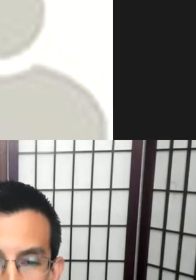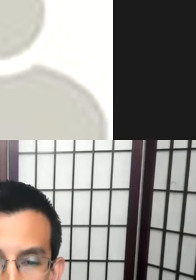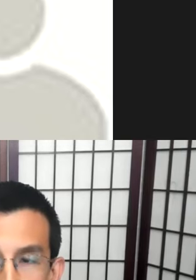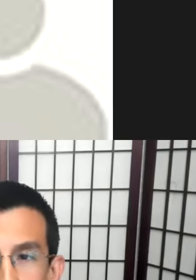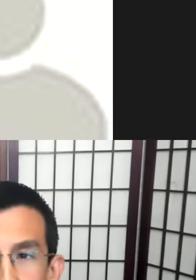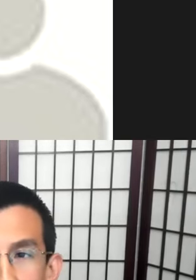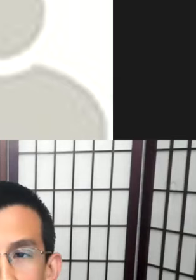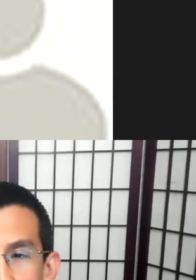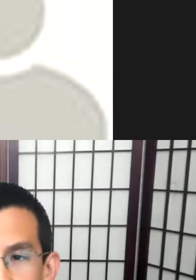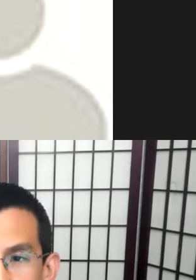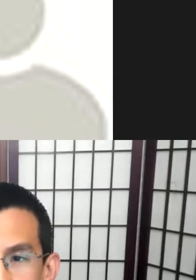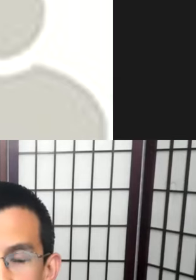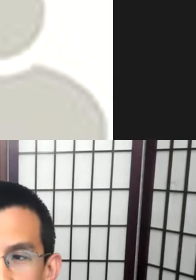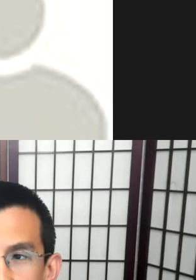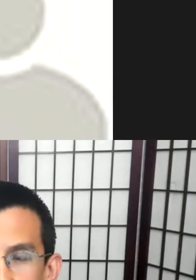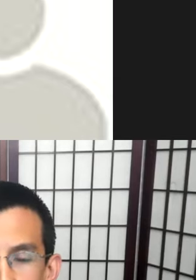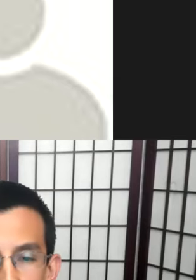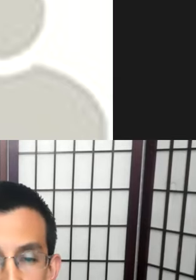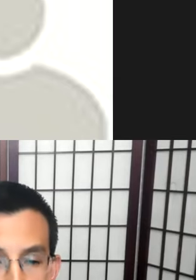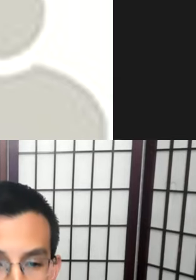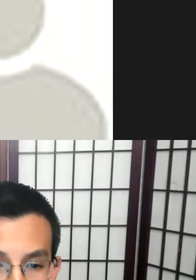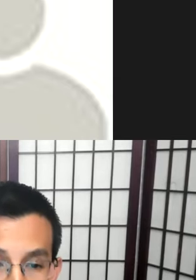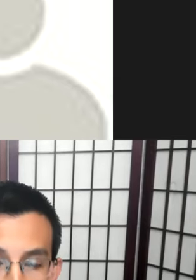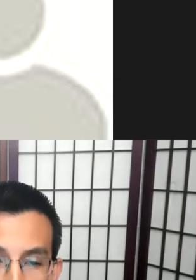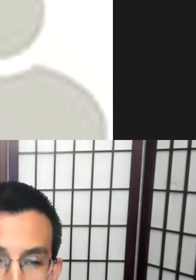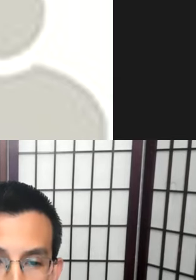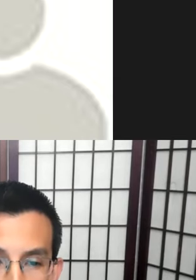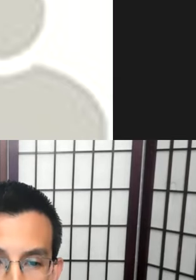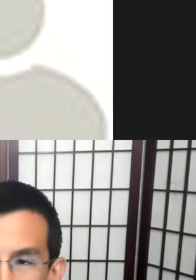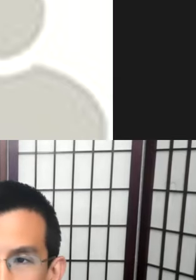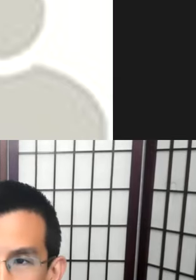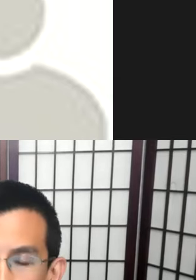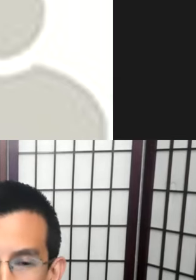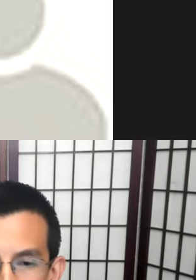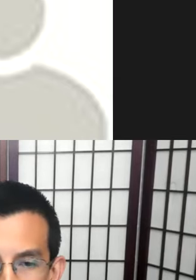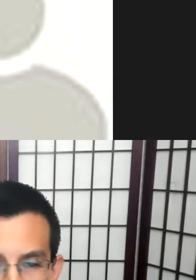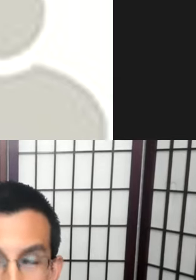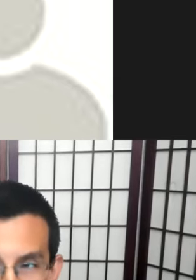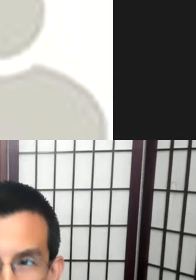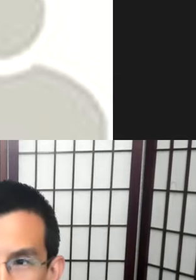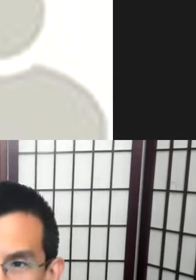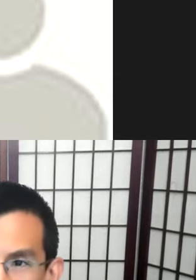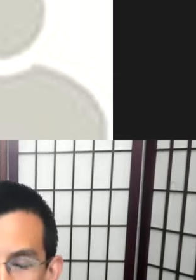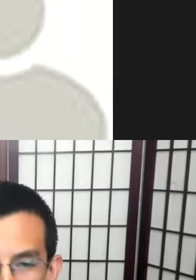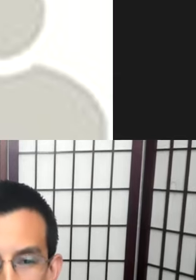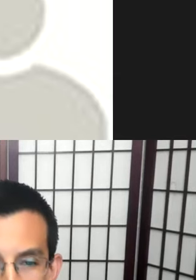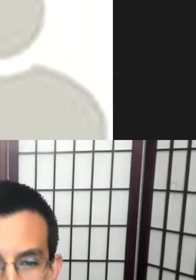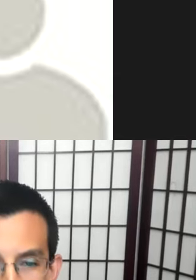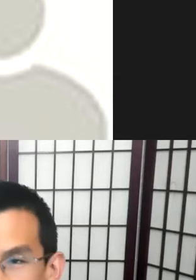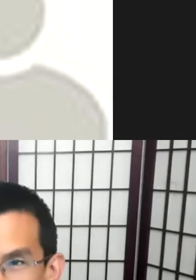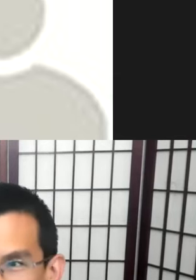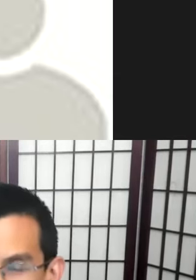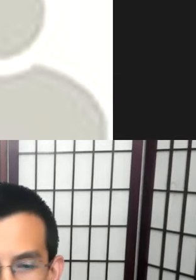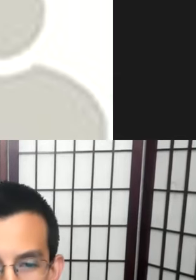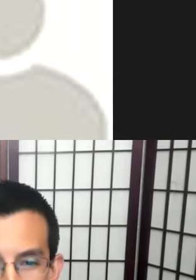context. I happen to sort of be most familiar with context where some sort of financial payment for time